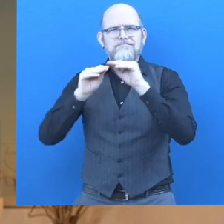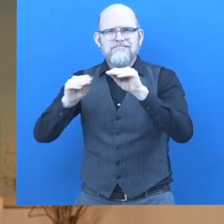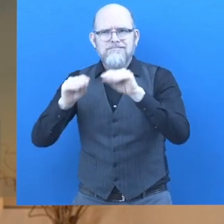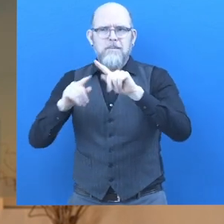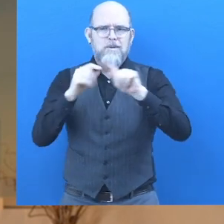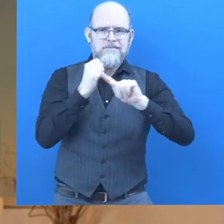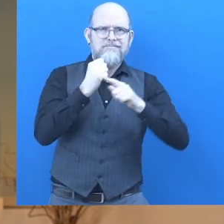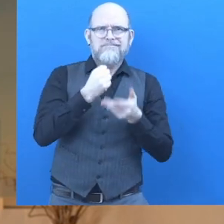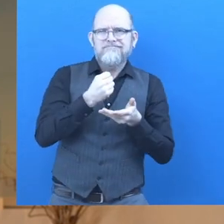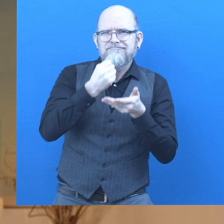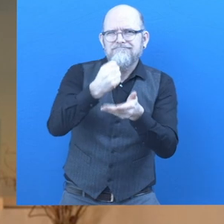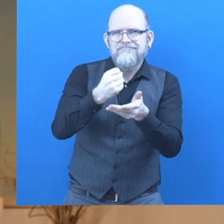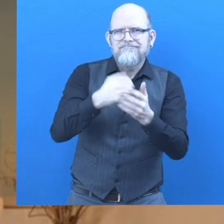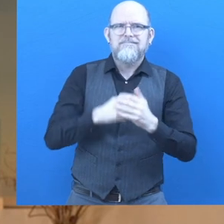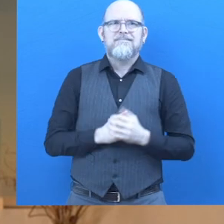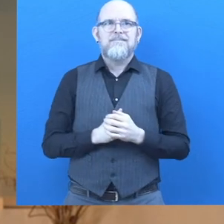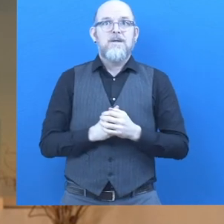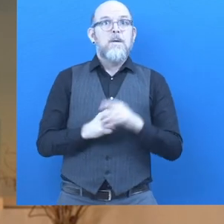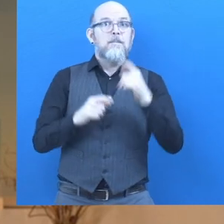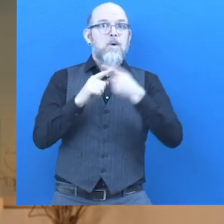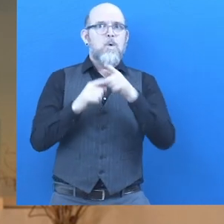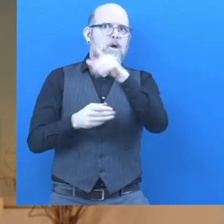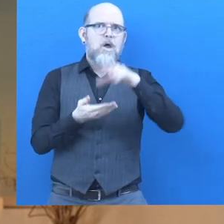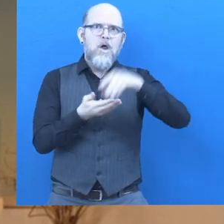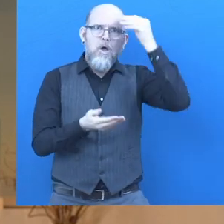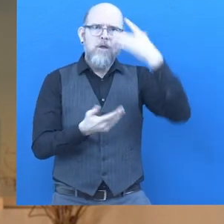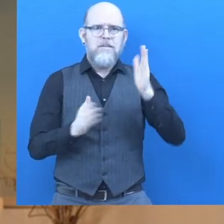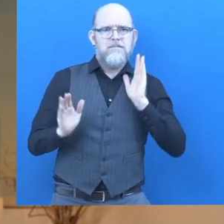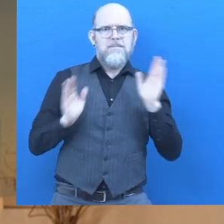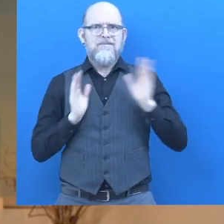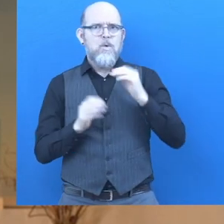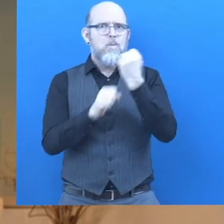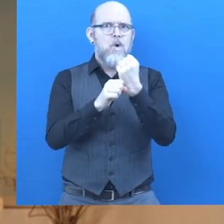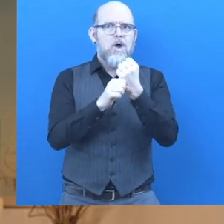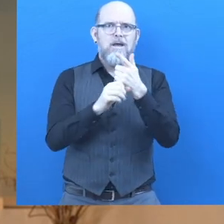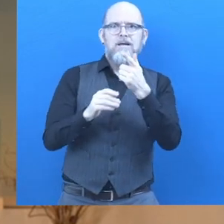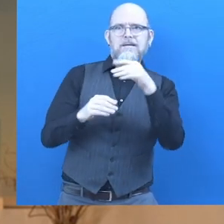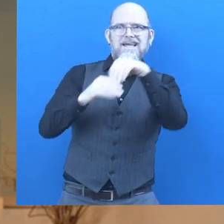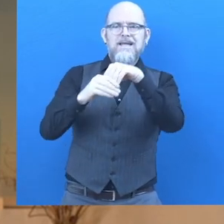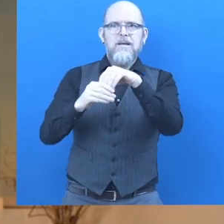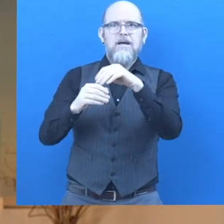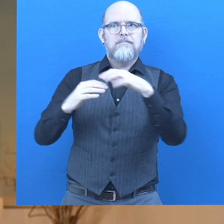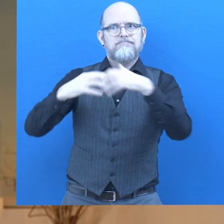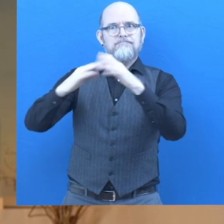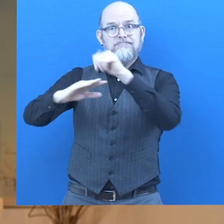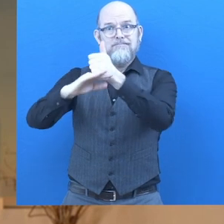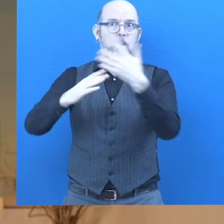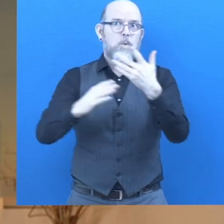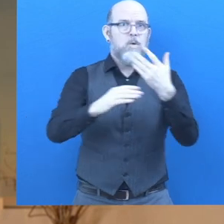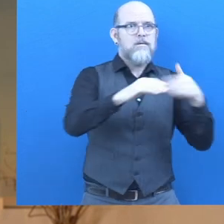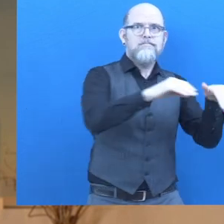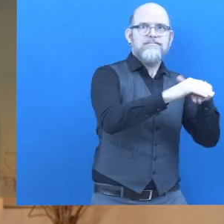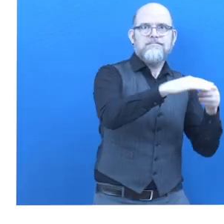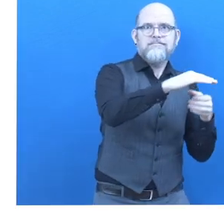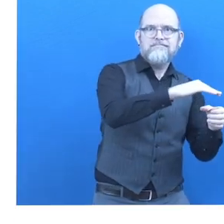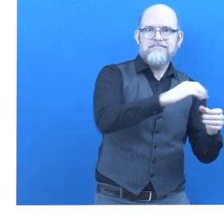boost small businesses and workplace behavior that help them to become effective entrepreneurs or